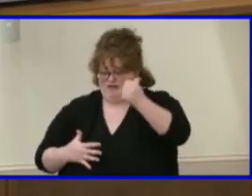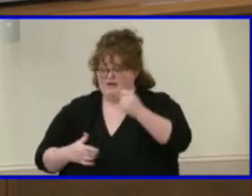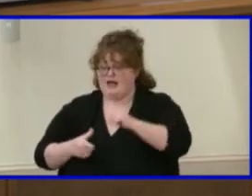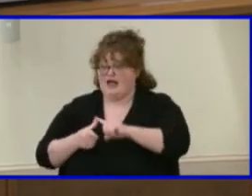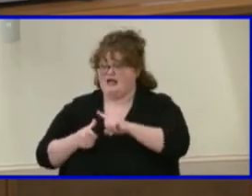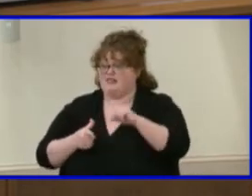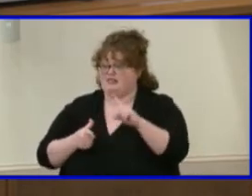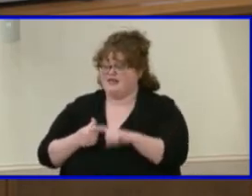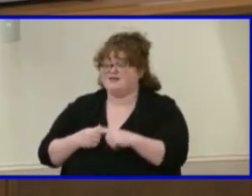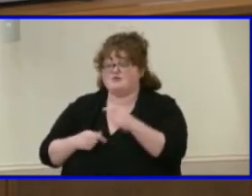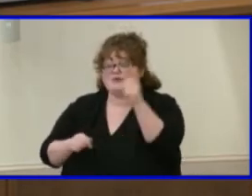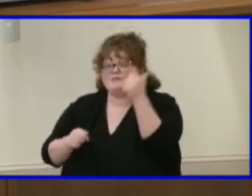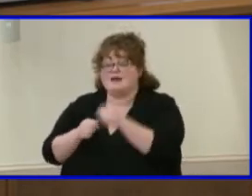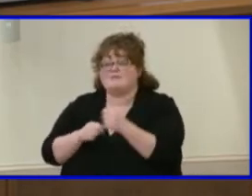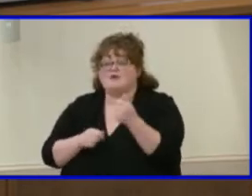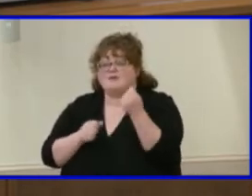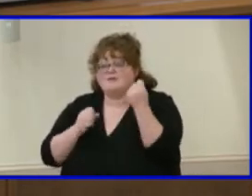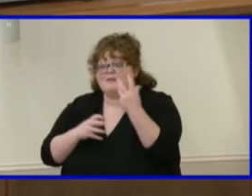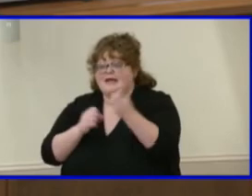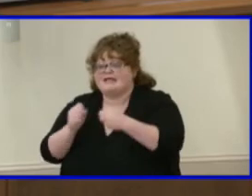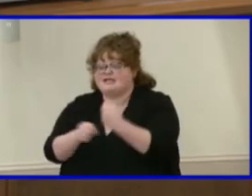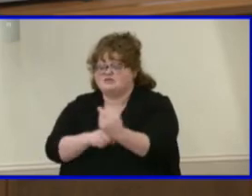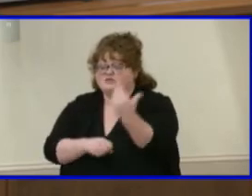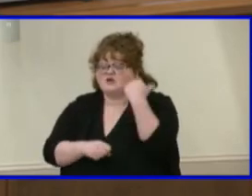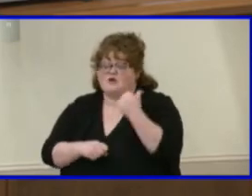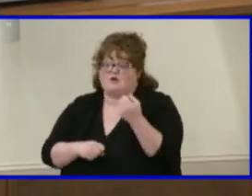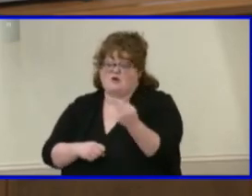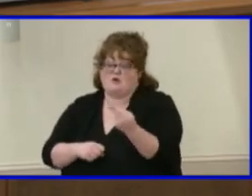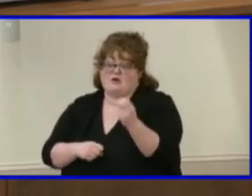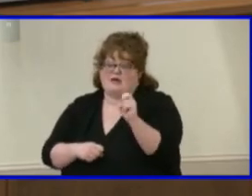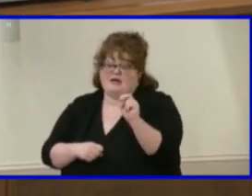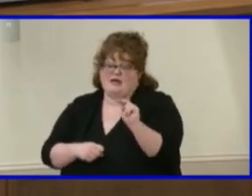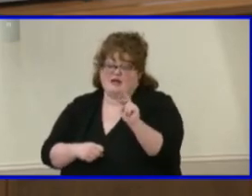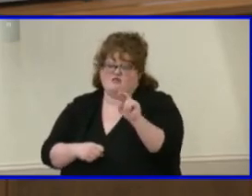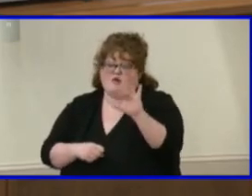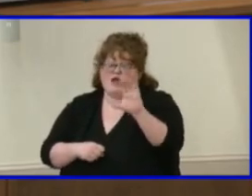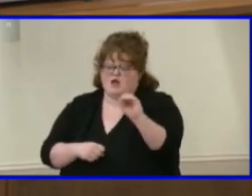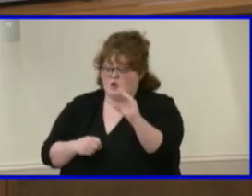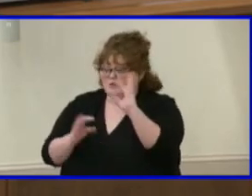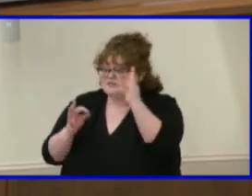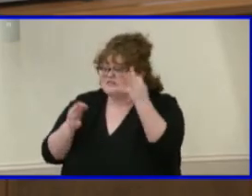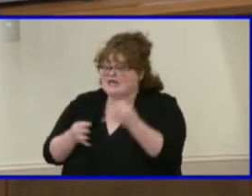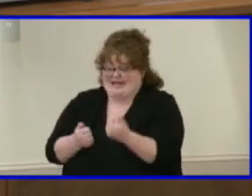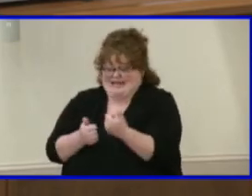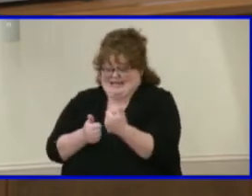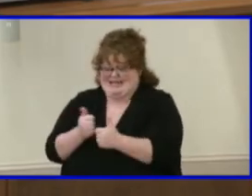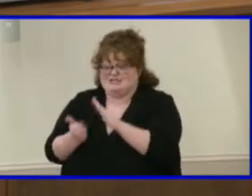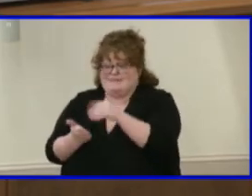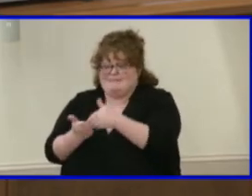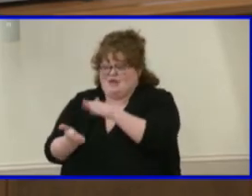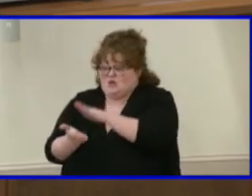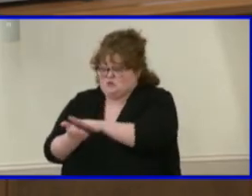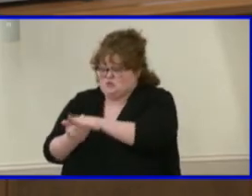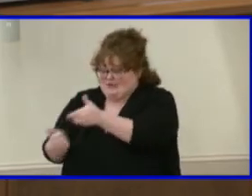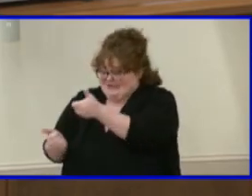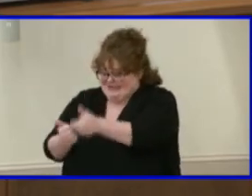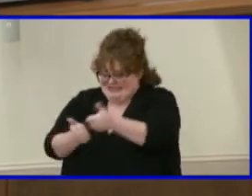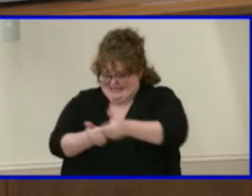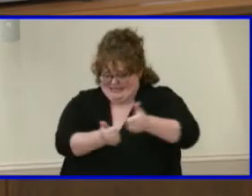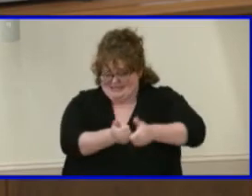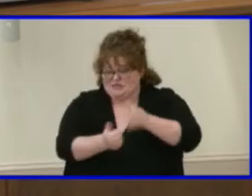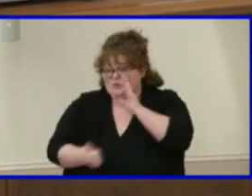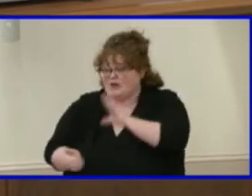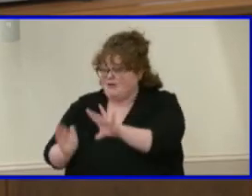years ago, Henrico did go to, you know, having one student per each middle school in a, in a zone model kind of